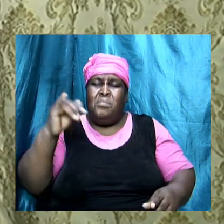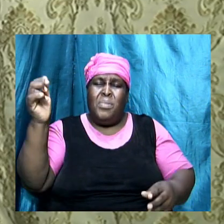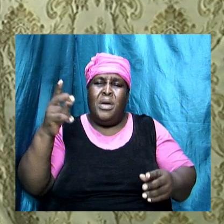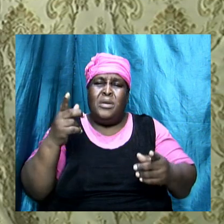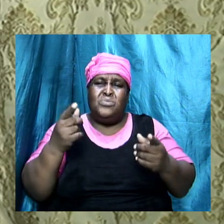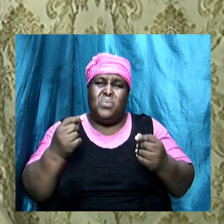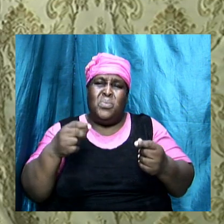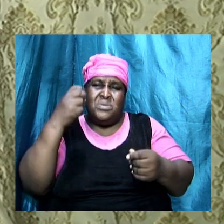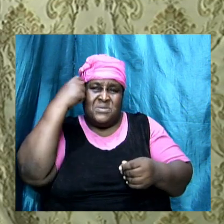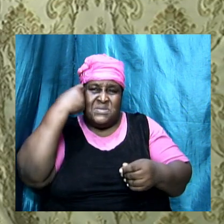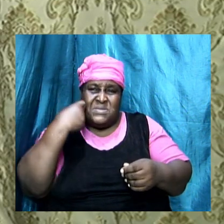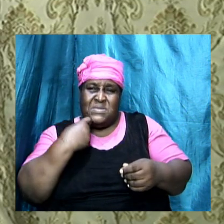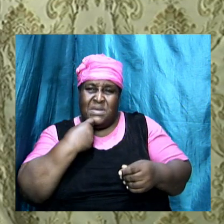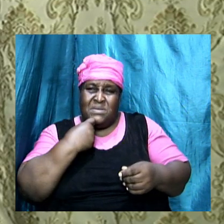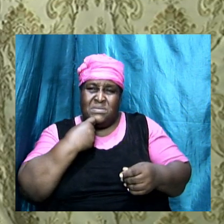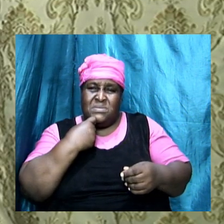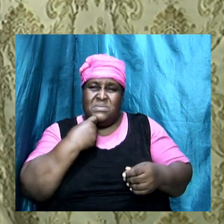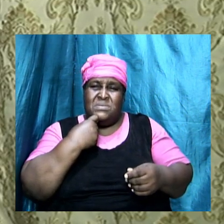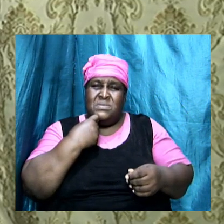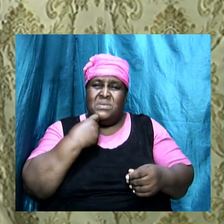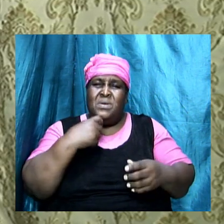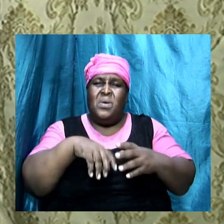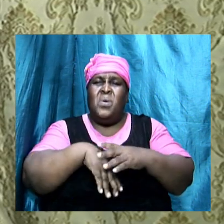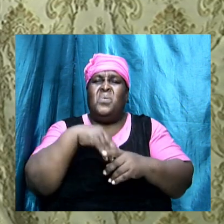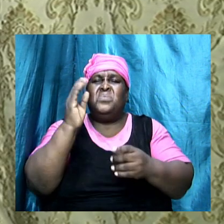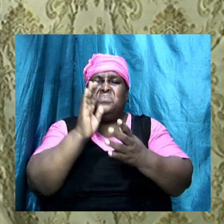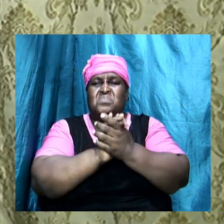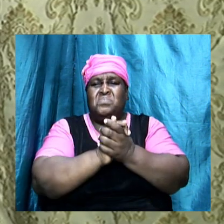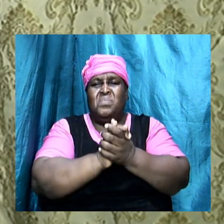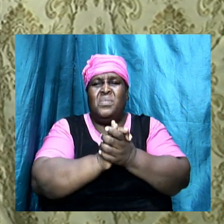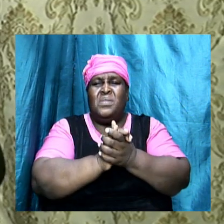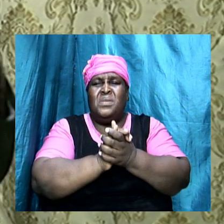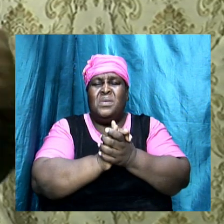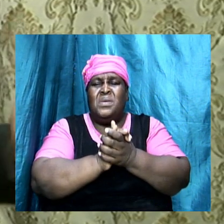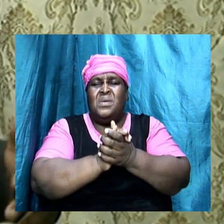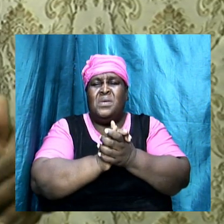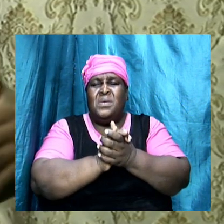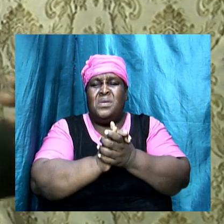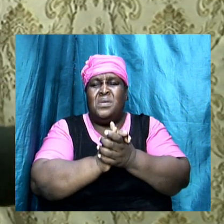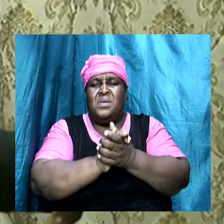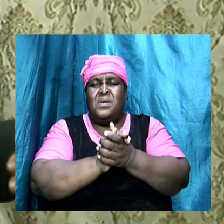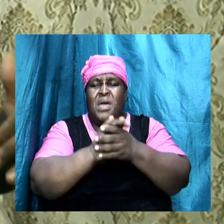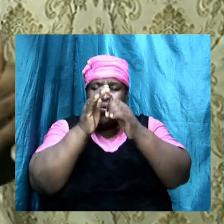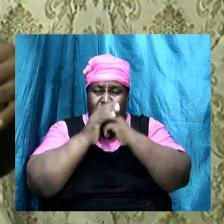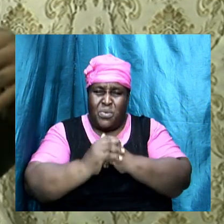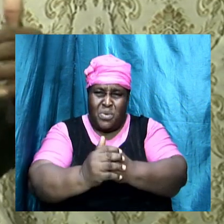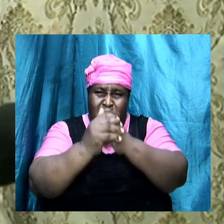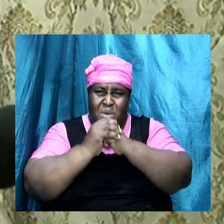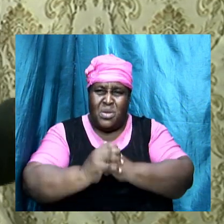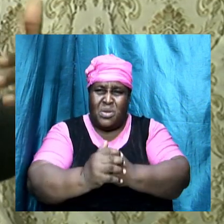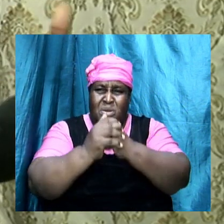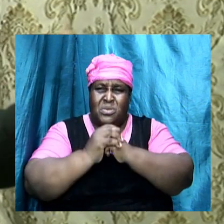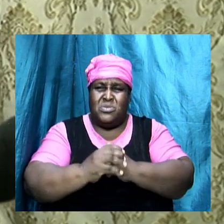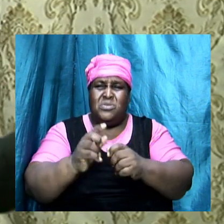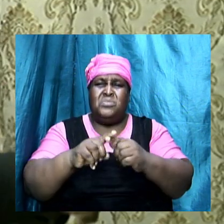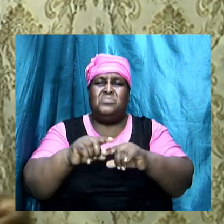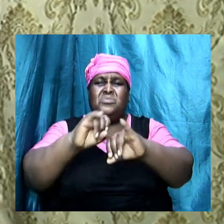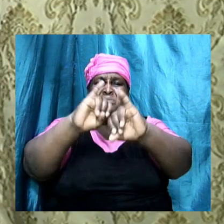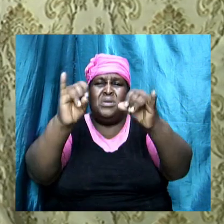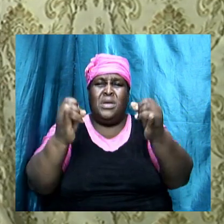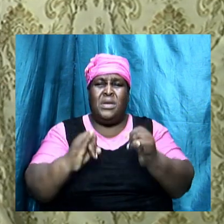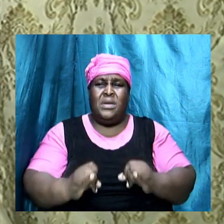sexual immorality and food offered to idols same things that is common to the other